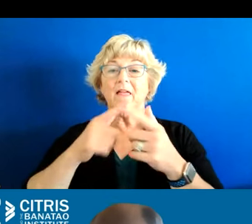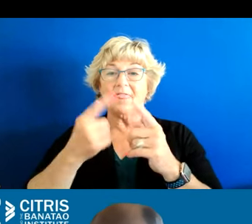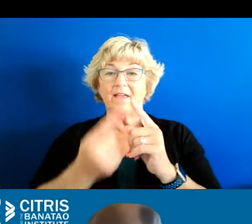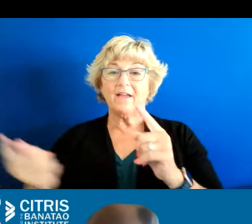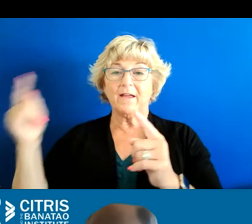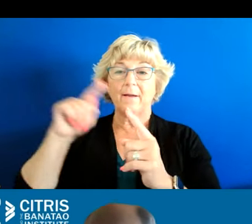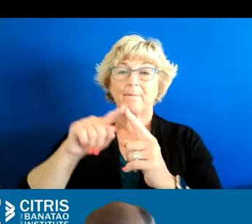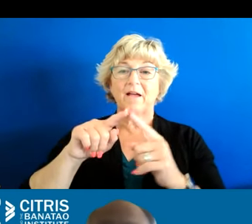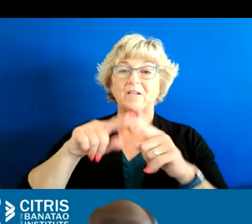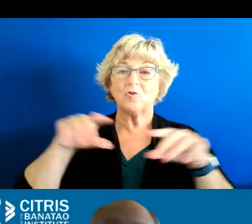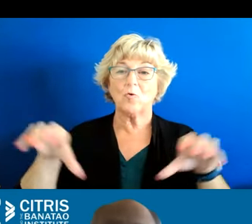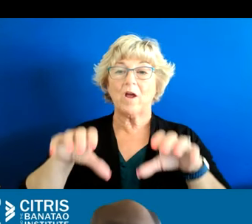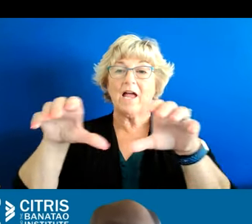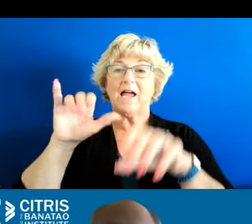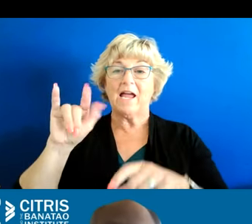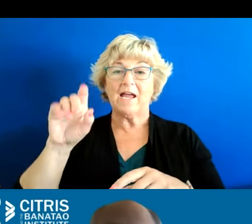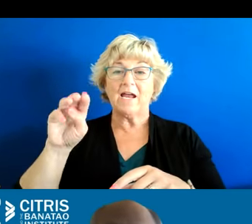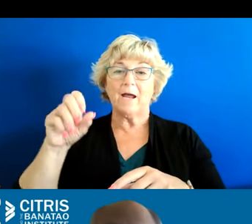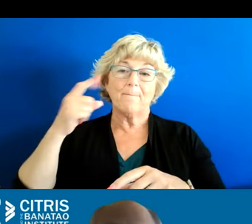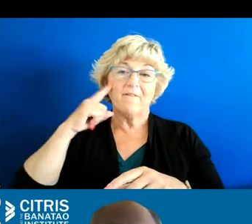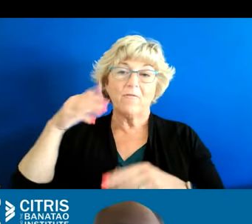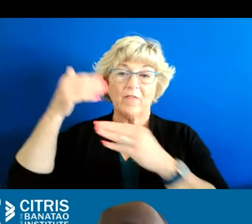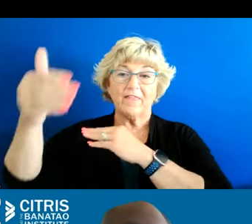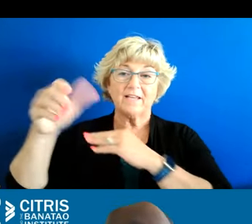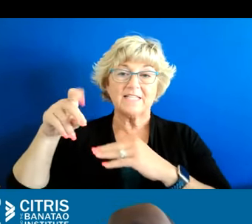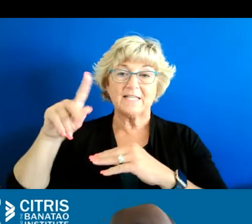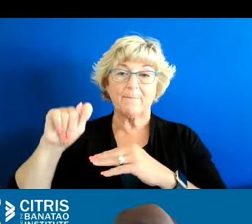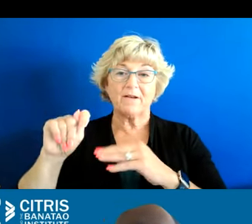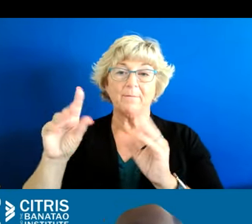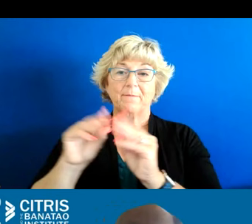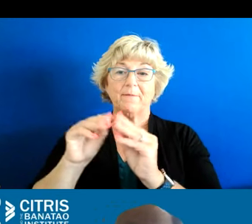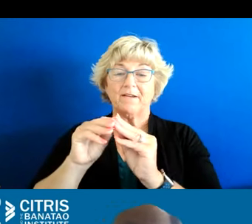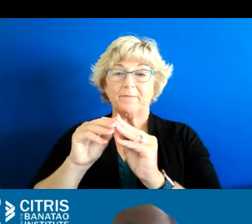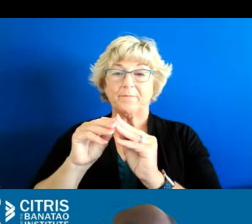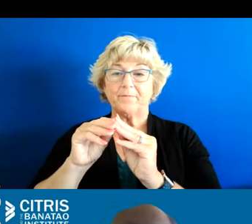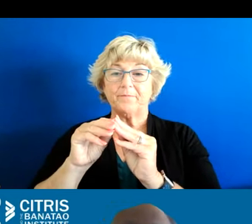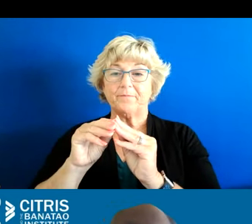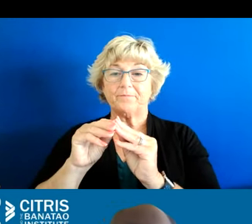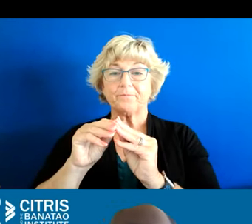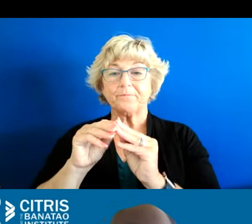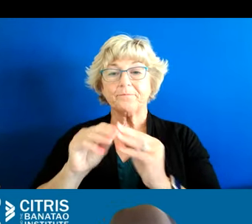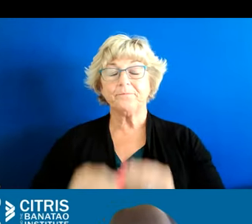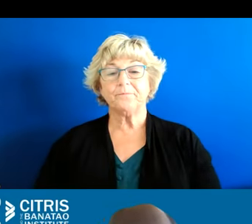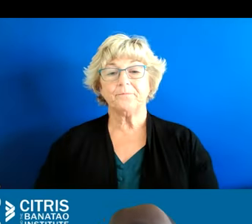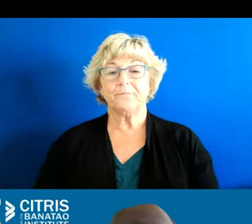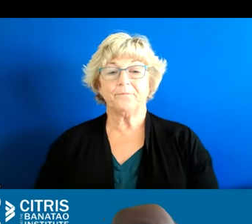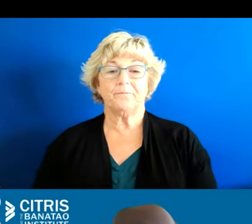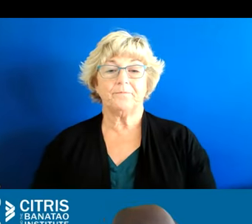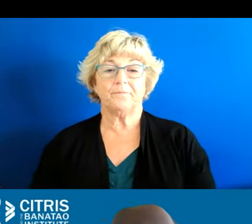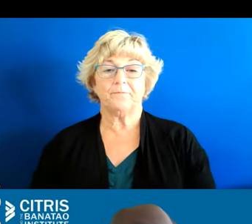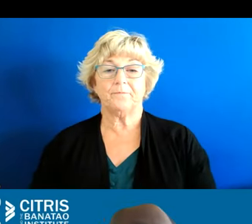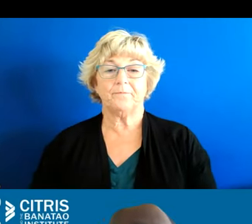items particularly in preparation for the september meeting so again the use of